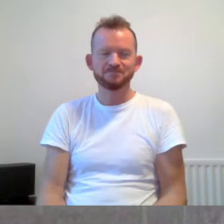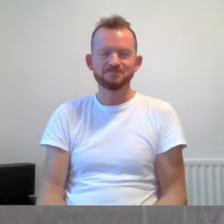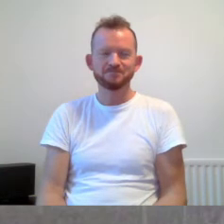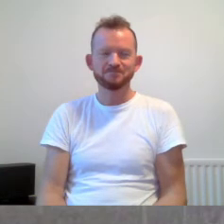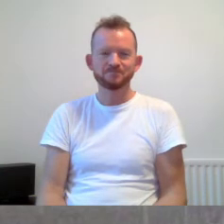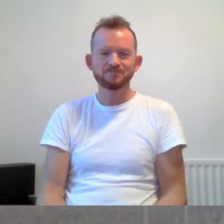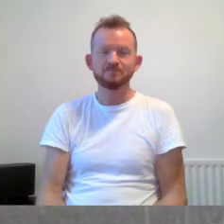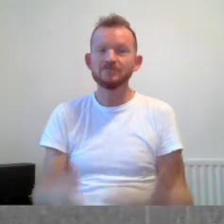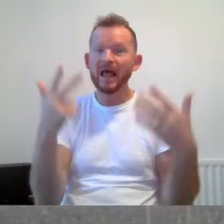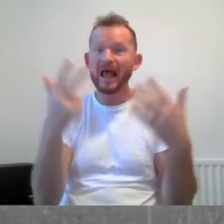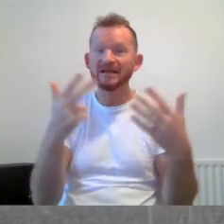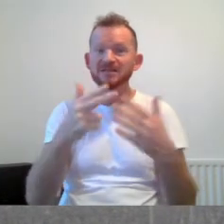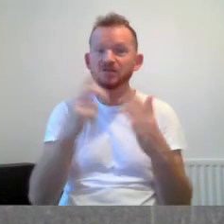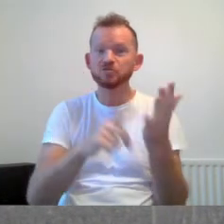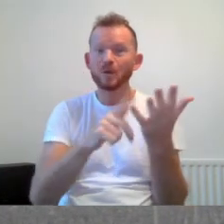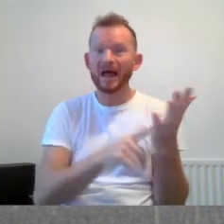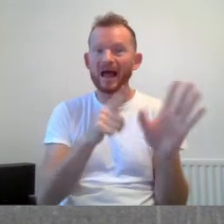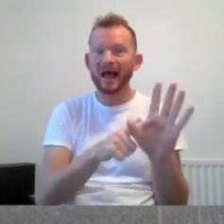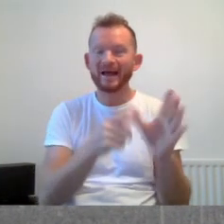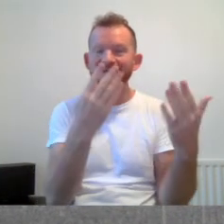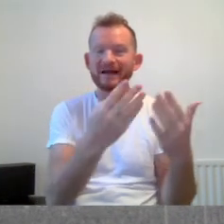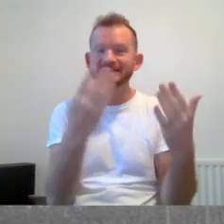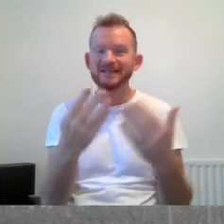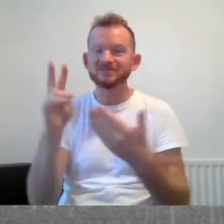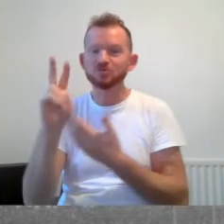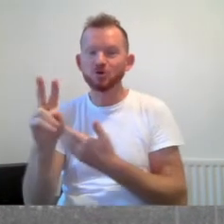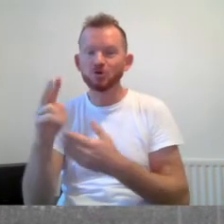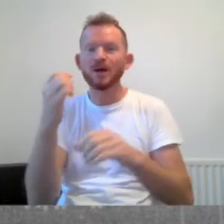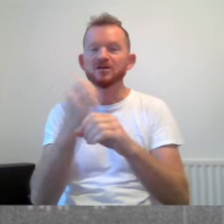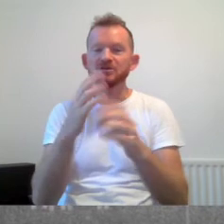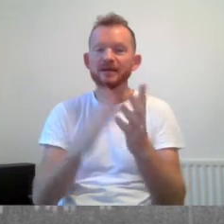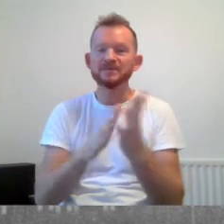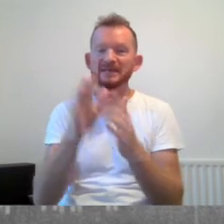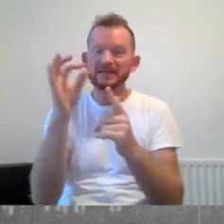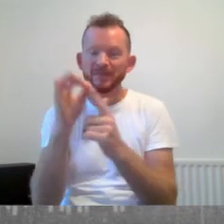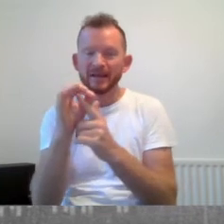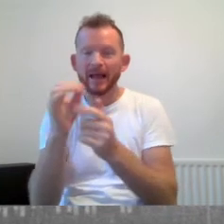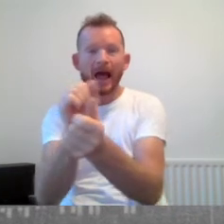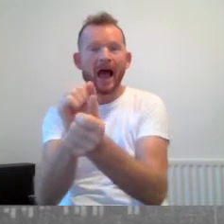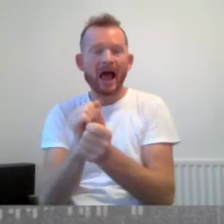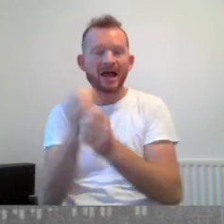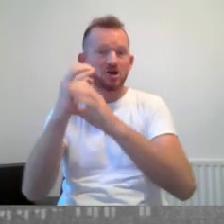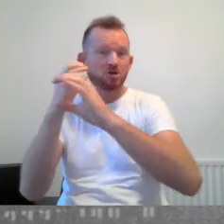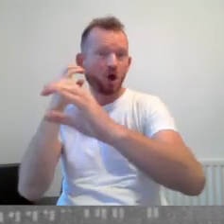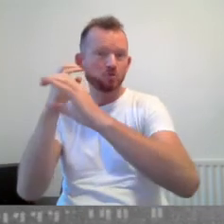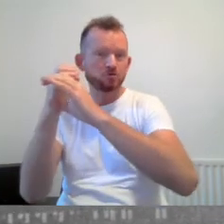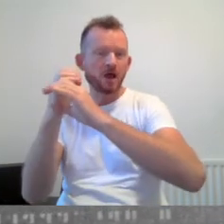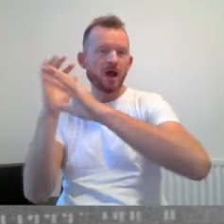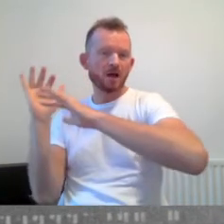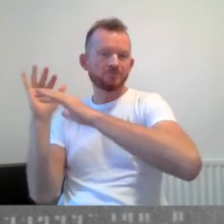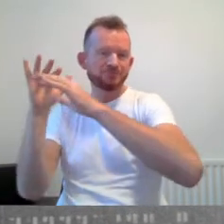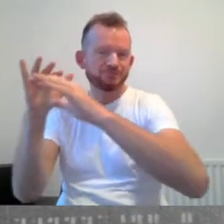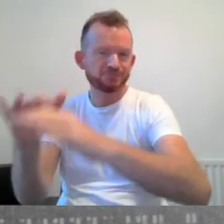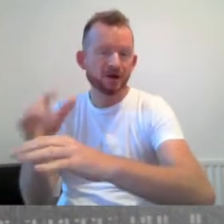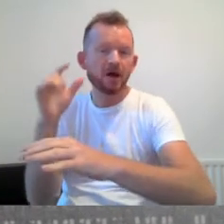On the 18th of July 1992, GMCDP hired a coach and a large amount of people went to the